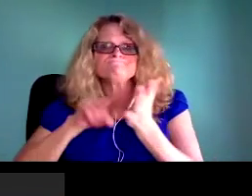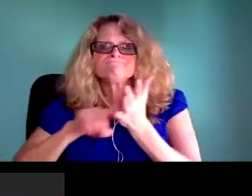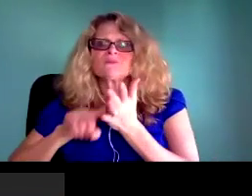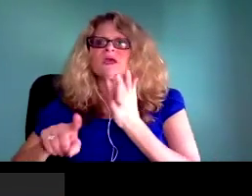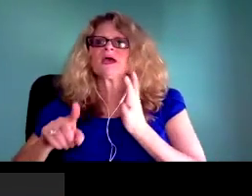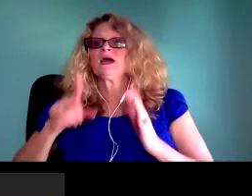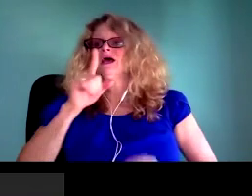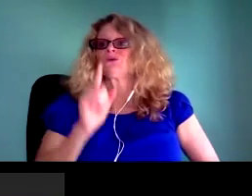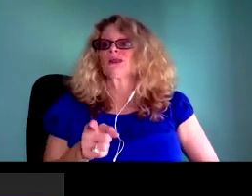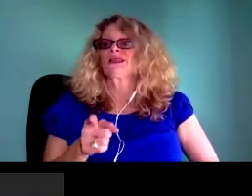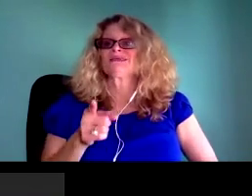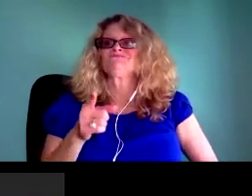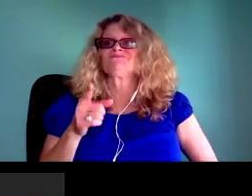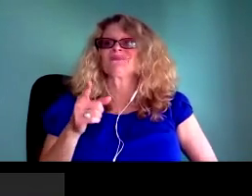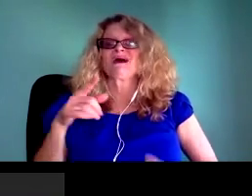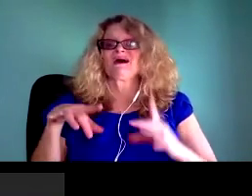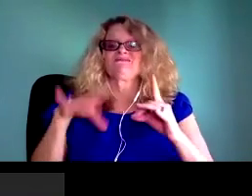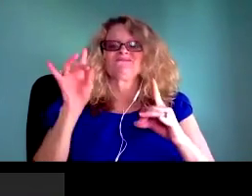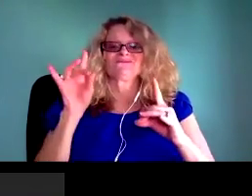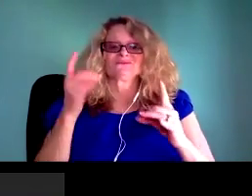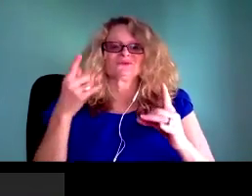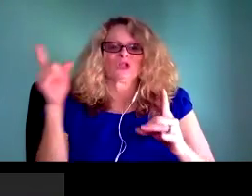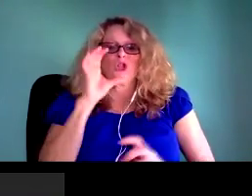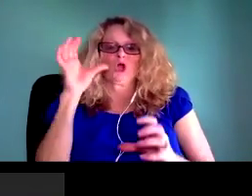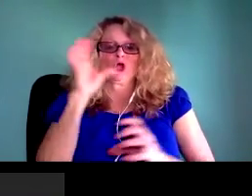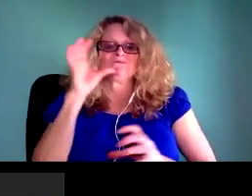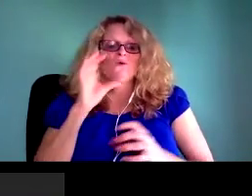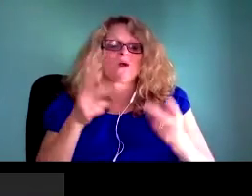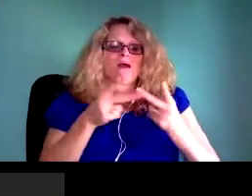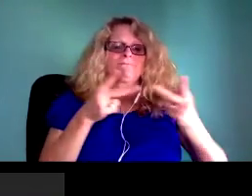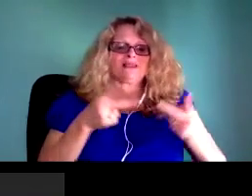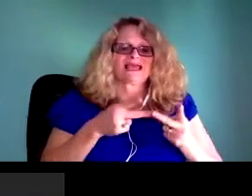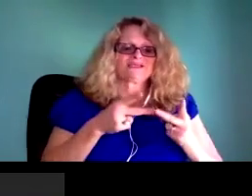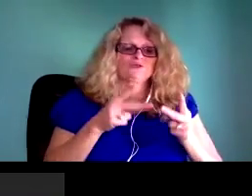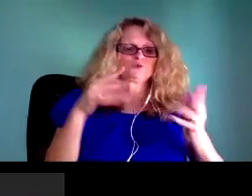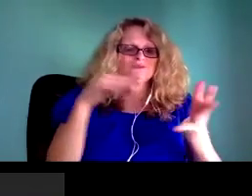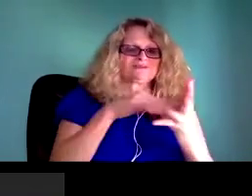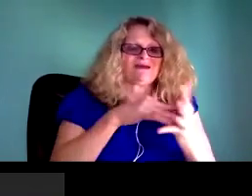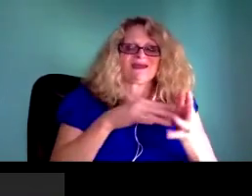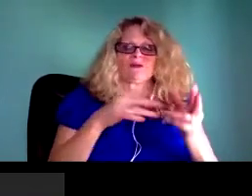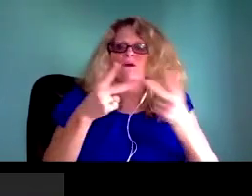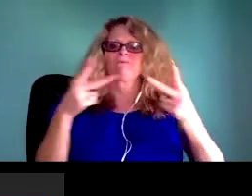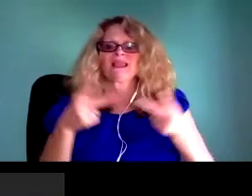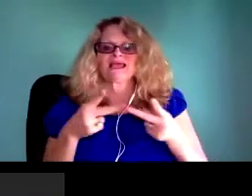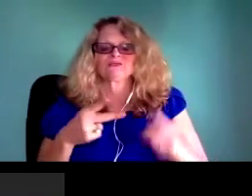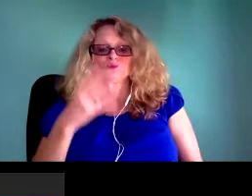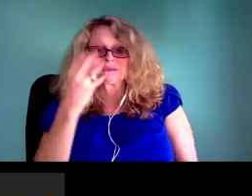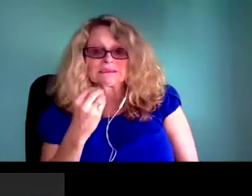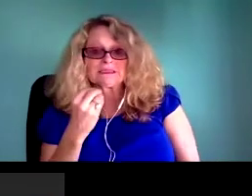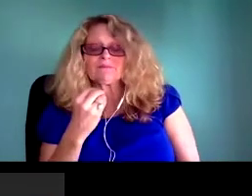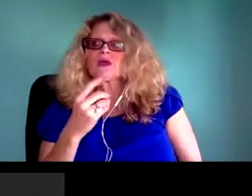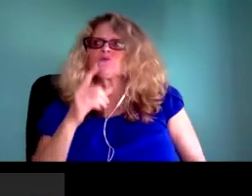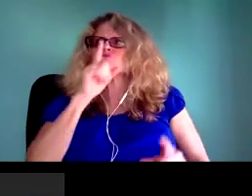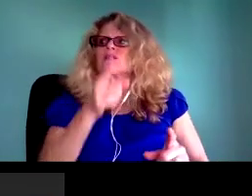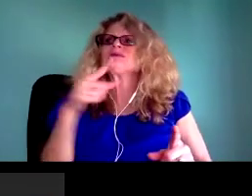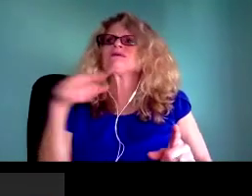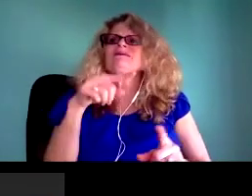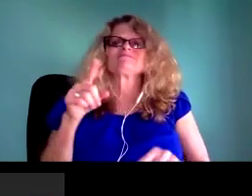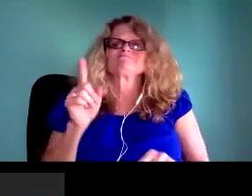they have come to think about accessing information and knowledge. And, of course, I find that to be